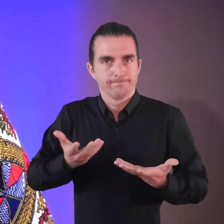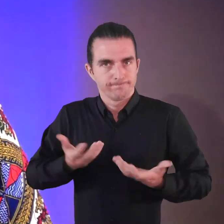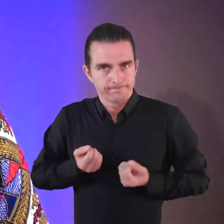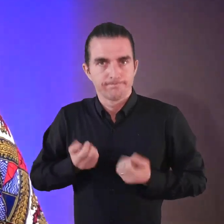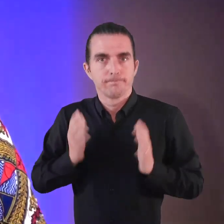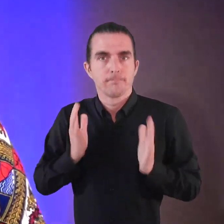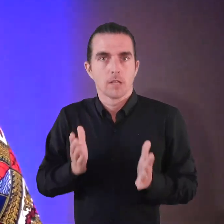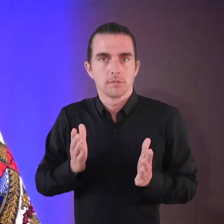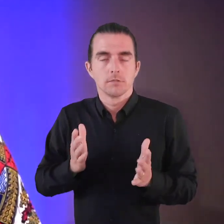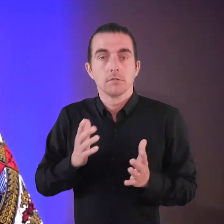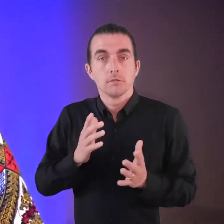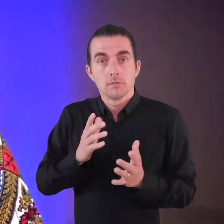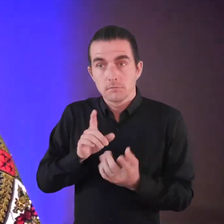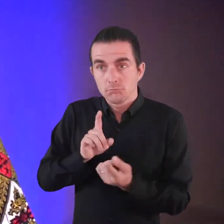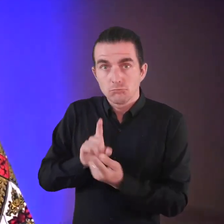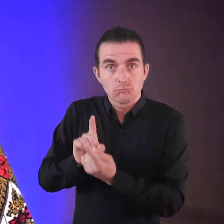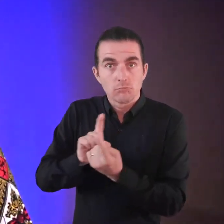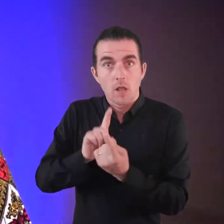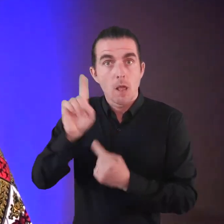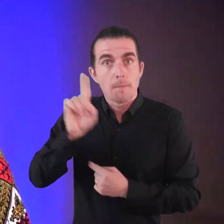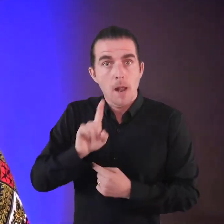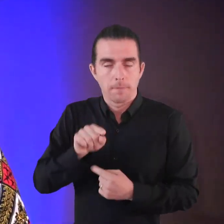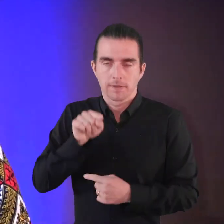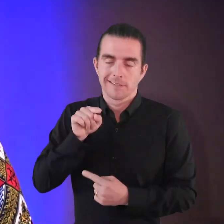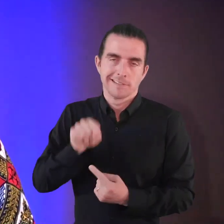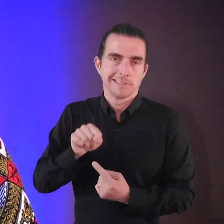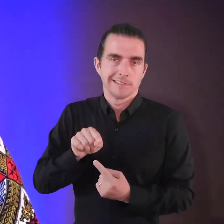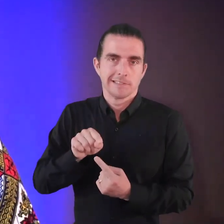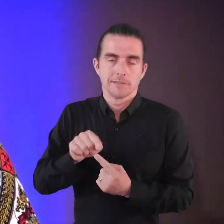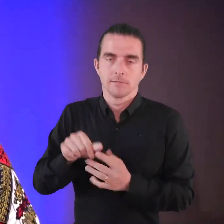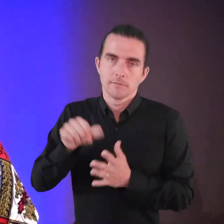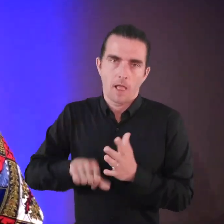Meeting the community at its point of need.